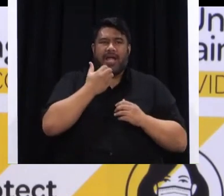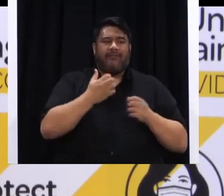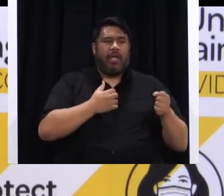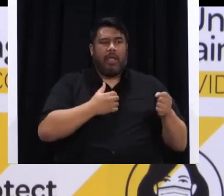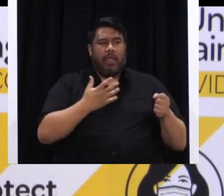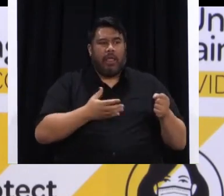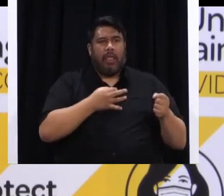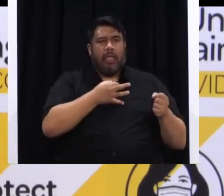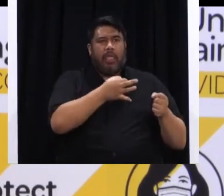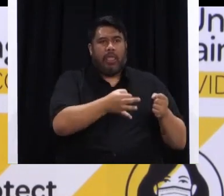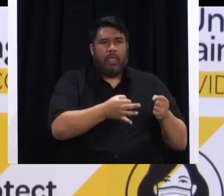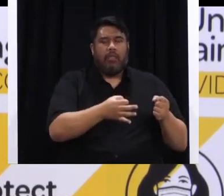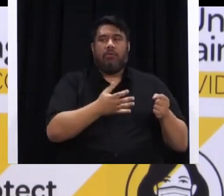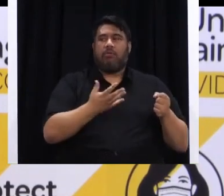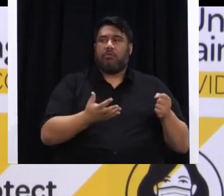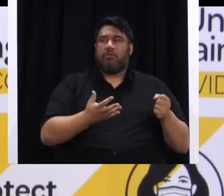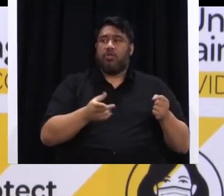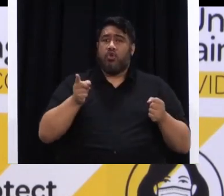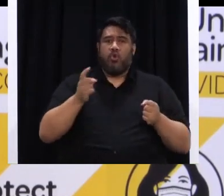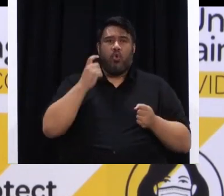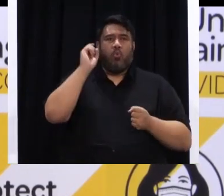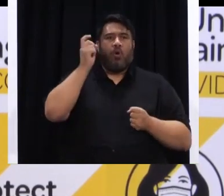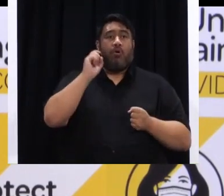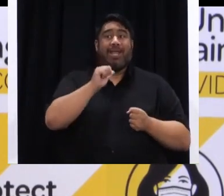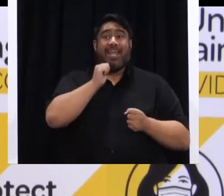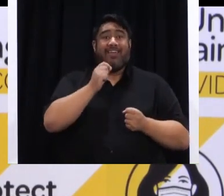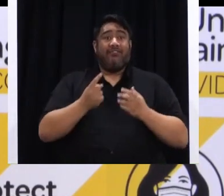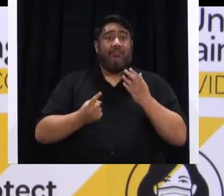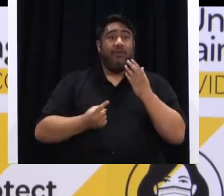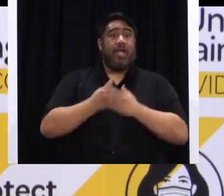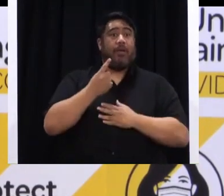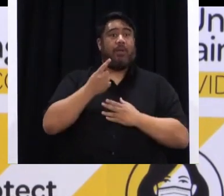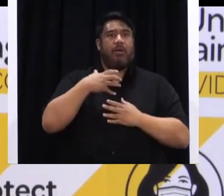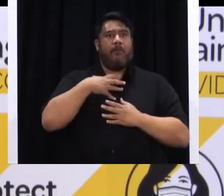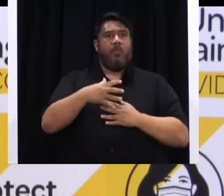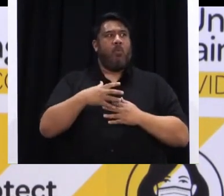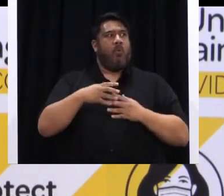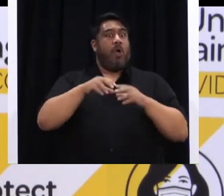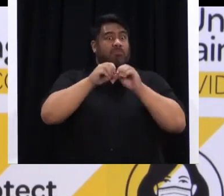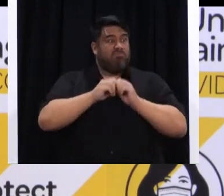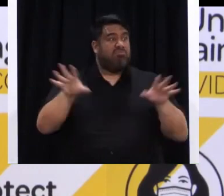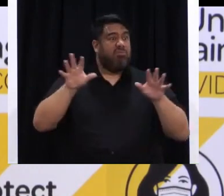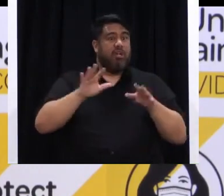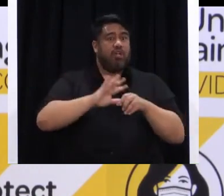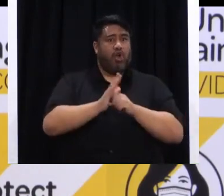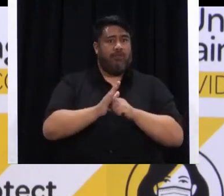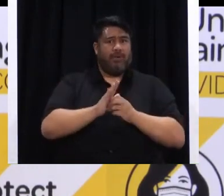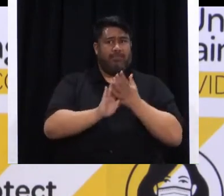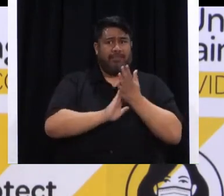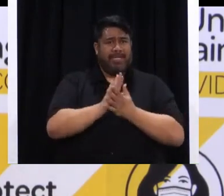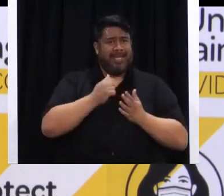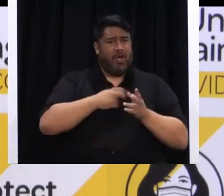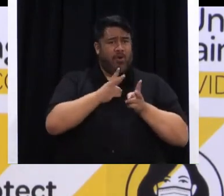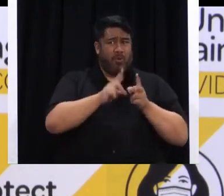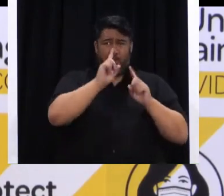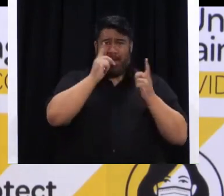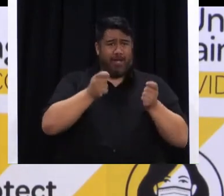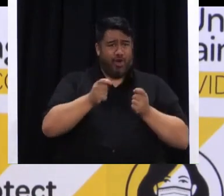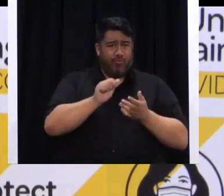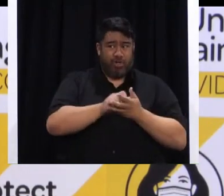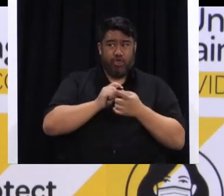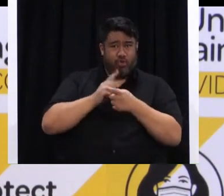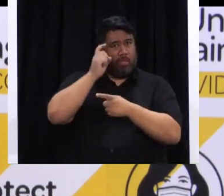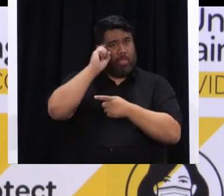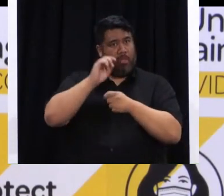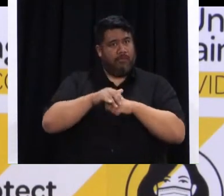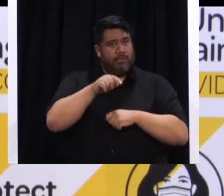our health system just simply won't cope in the event of a more significant outbreak? I went to Dr Bloomfield. What I can say